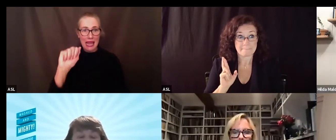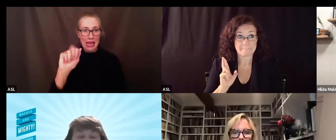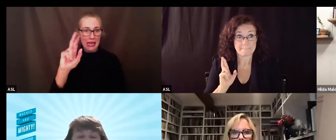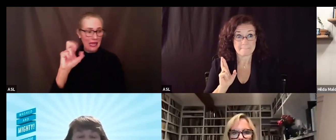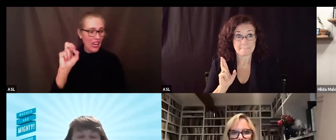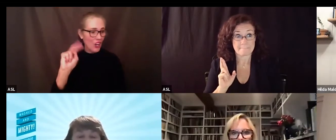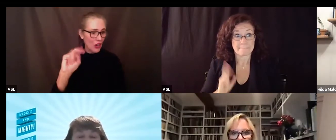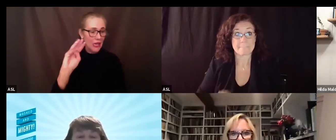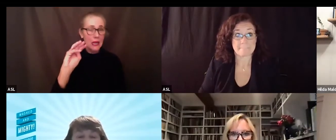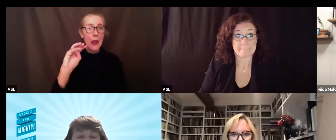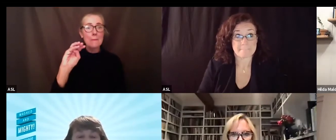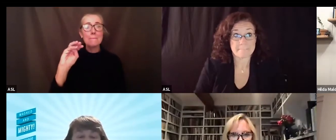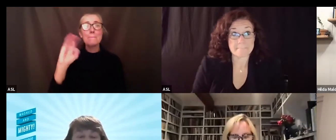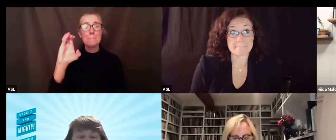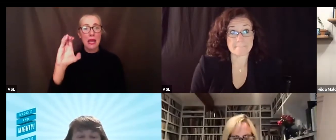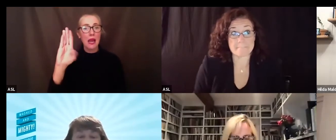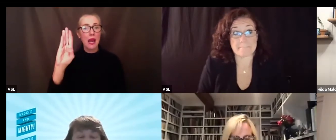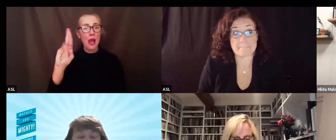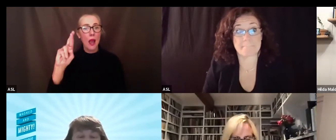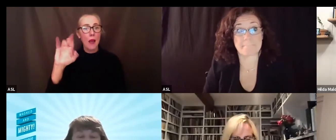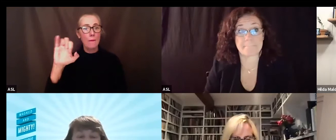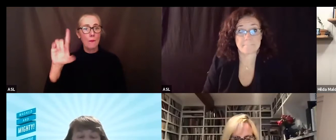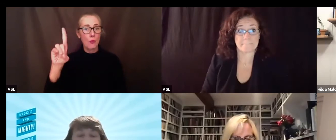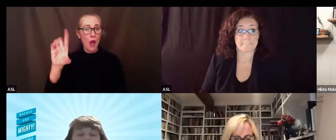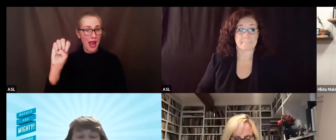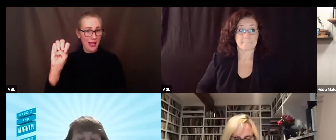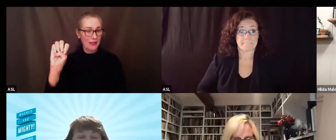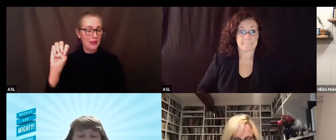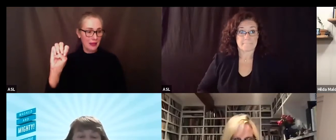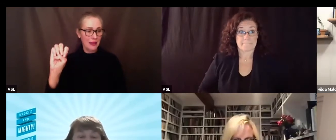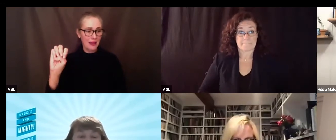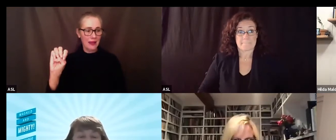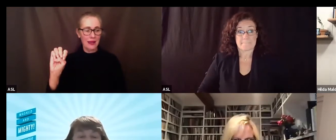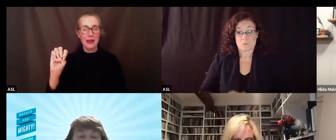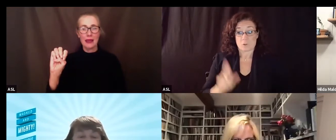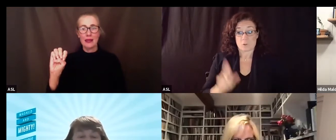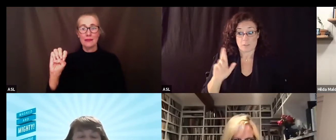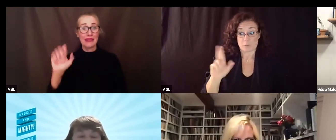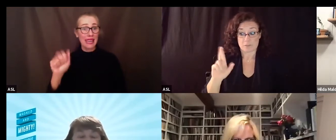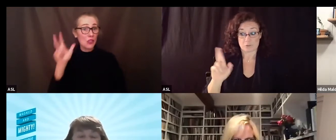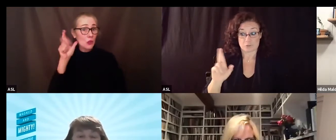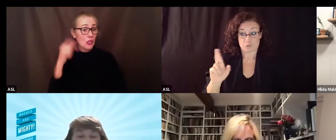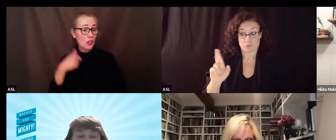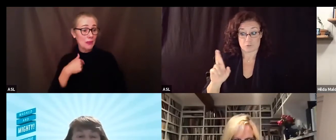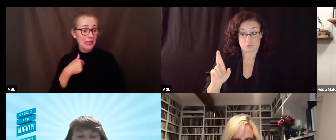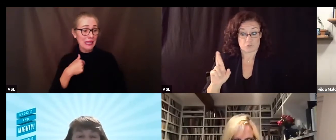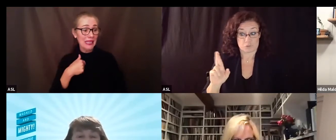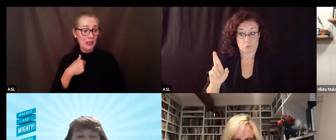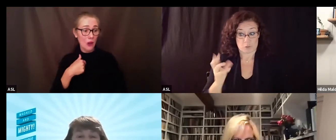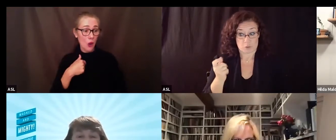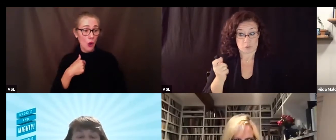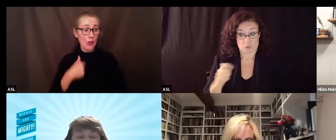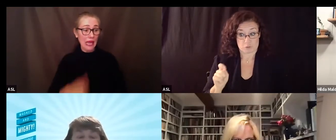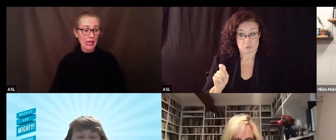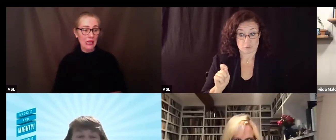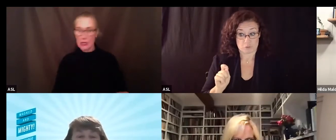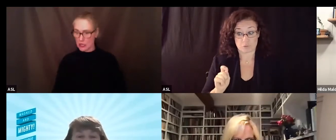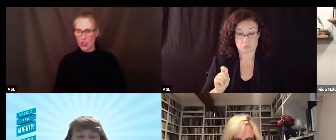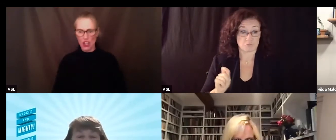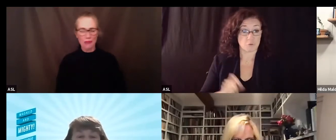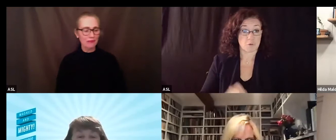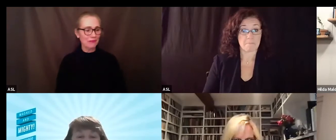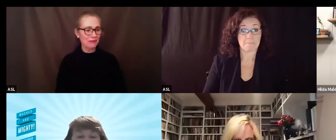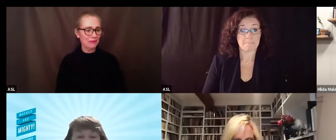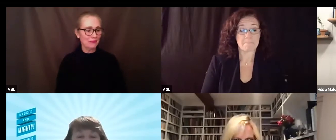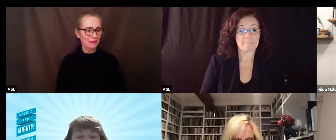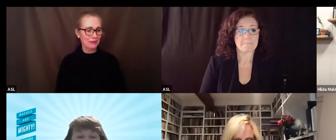good evening can you hear me yes go ahead okay hi um i'm just going to keep my comments